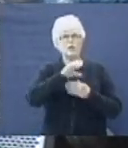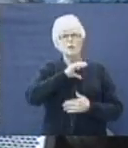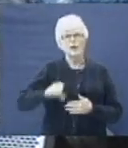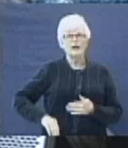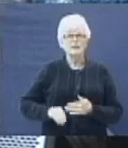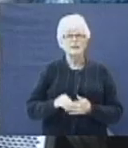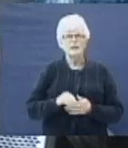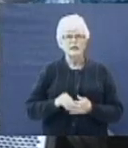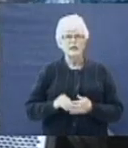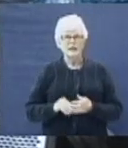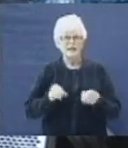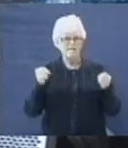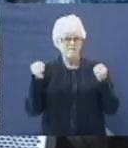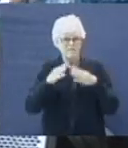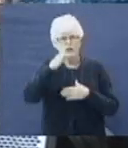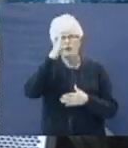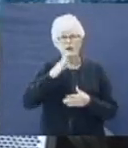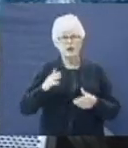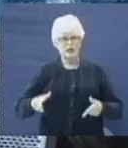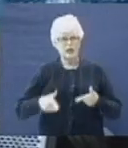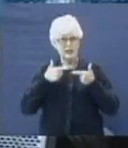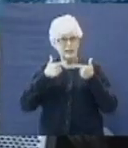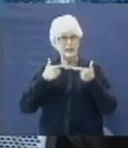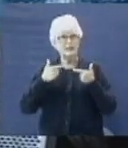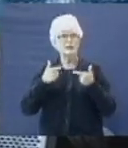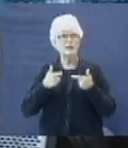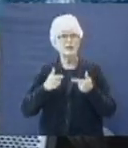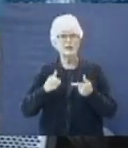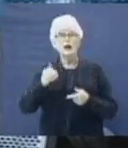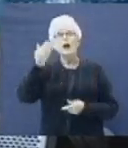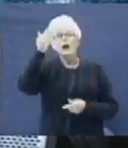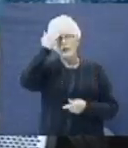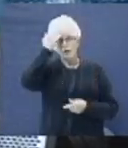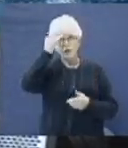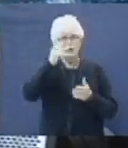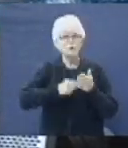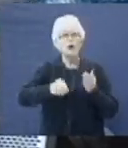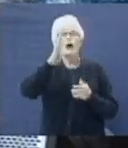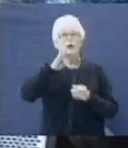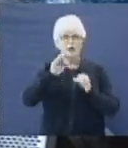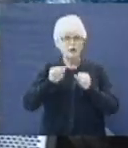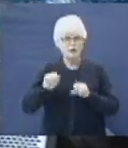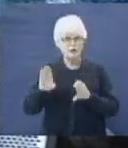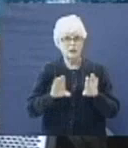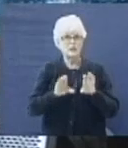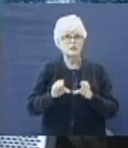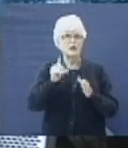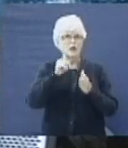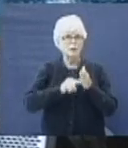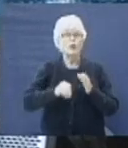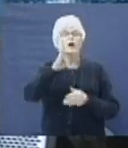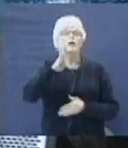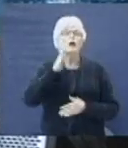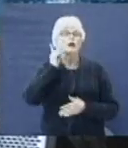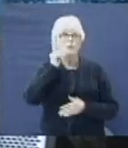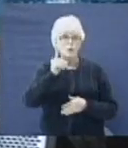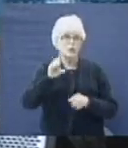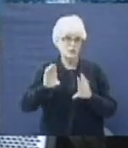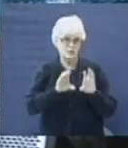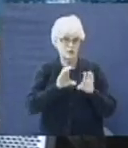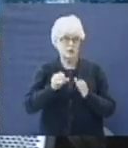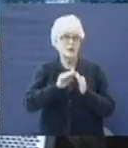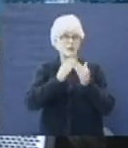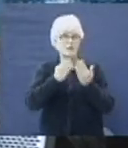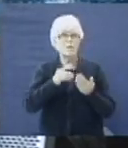He feared God. He lived a life knowing what God could do and what God would do. The